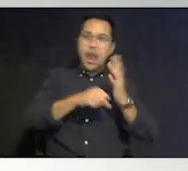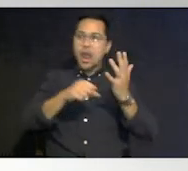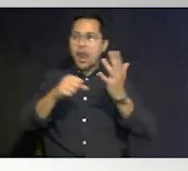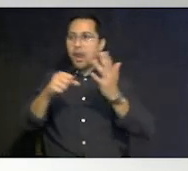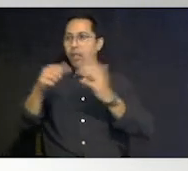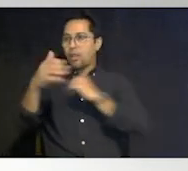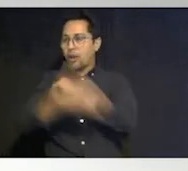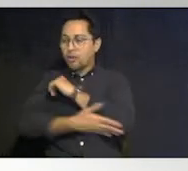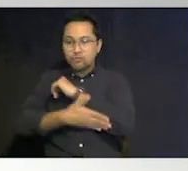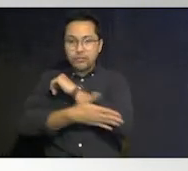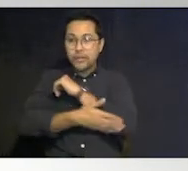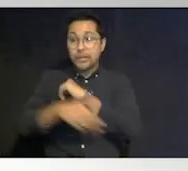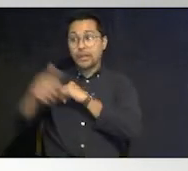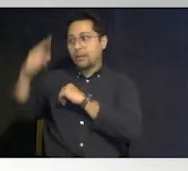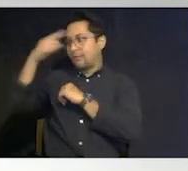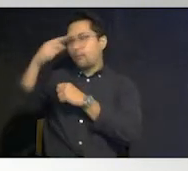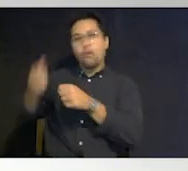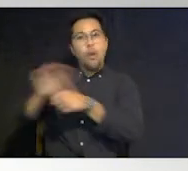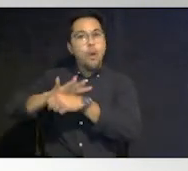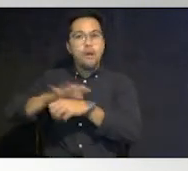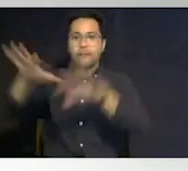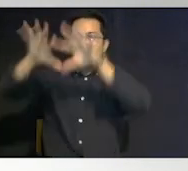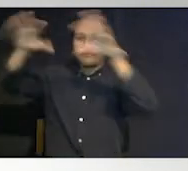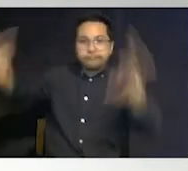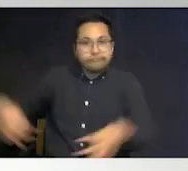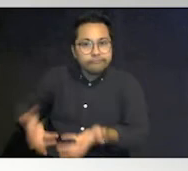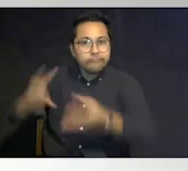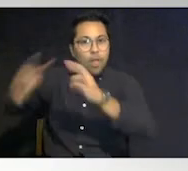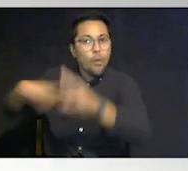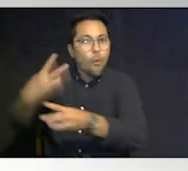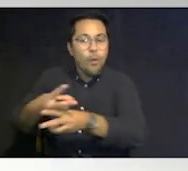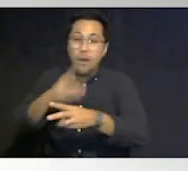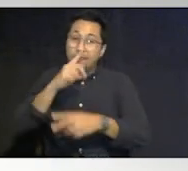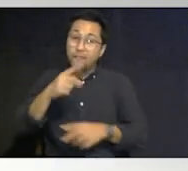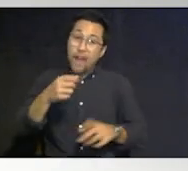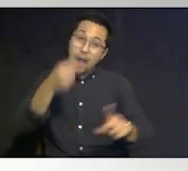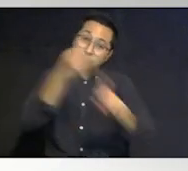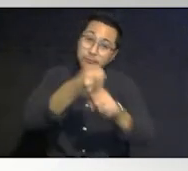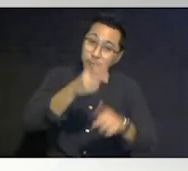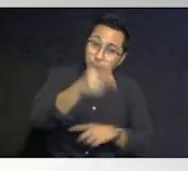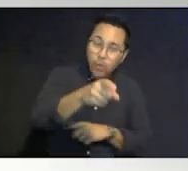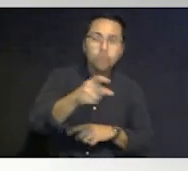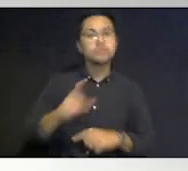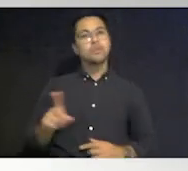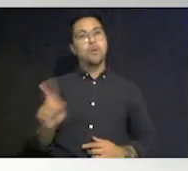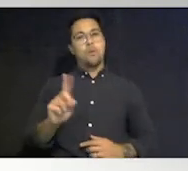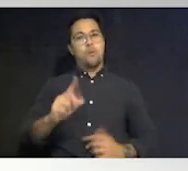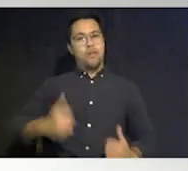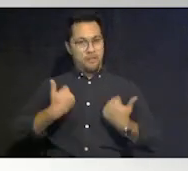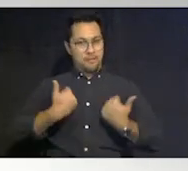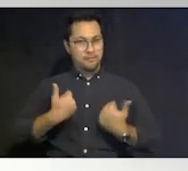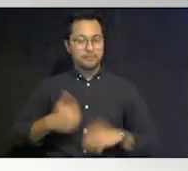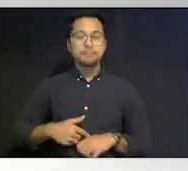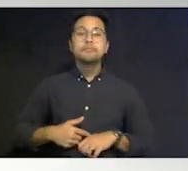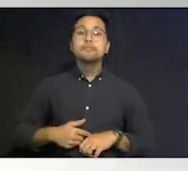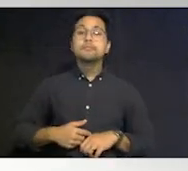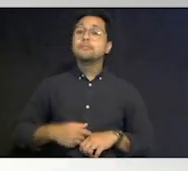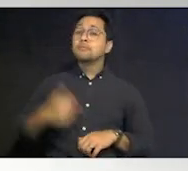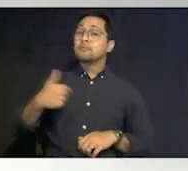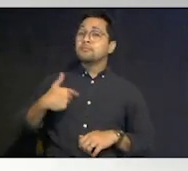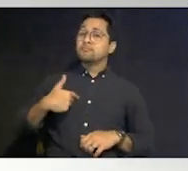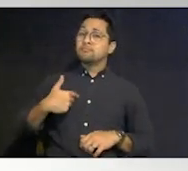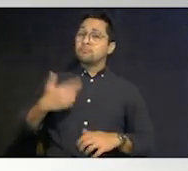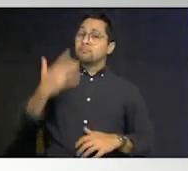world is impacted truly where it impacts you is where you live i was fortunate to do a brief